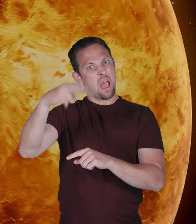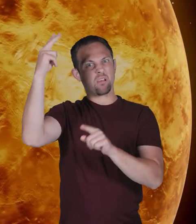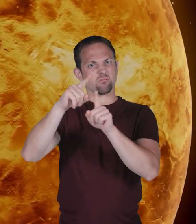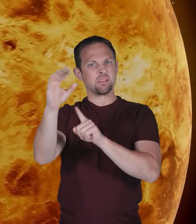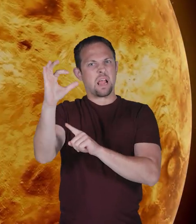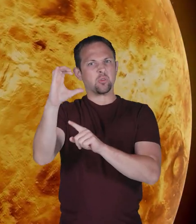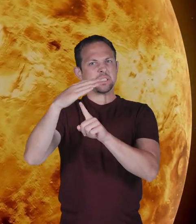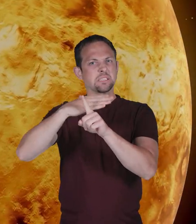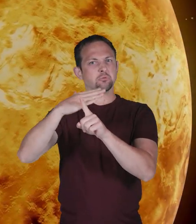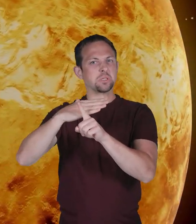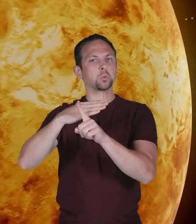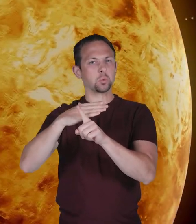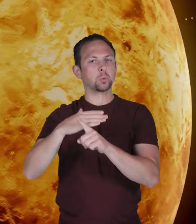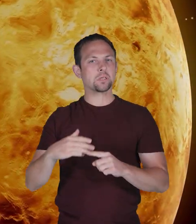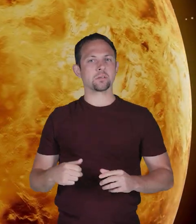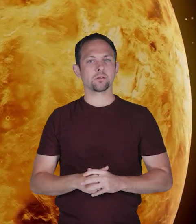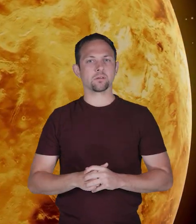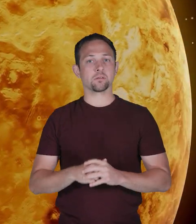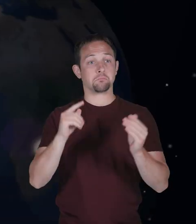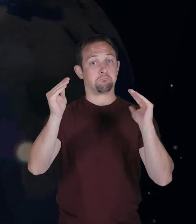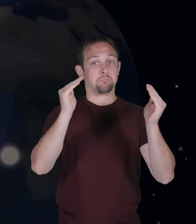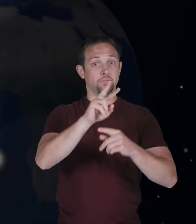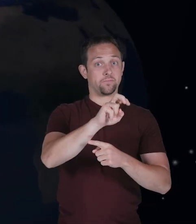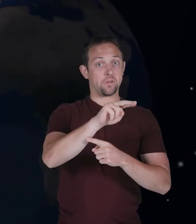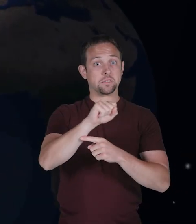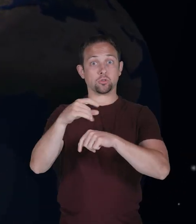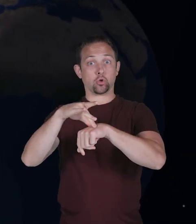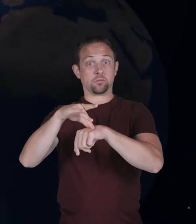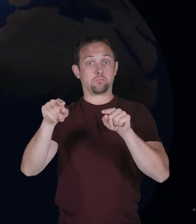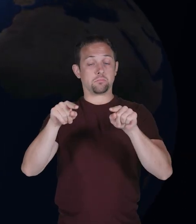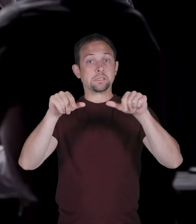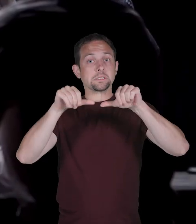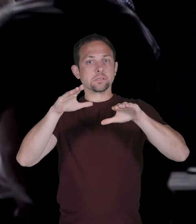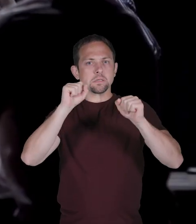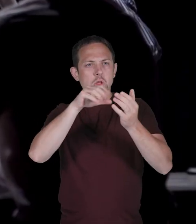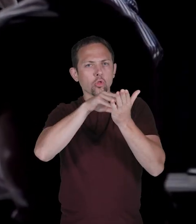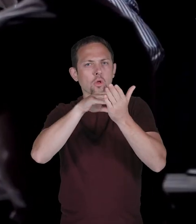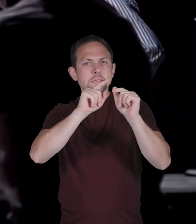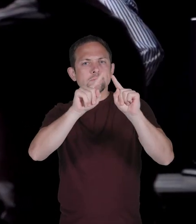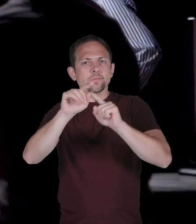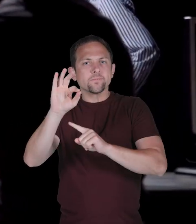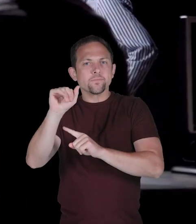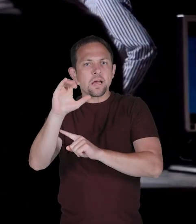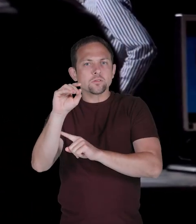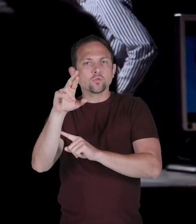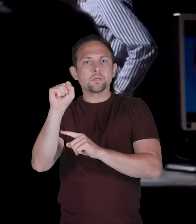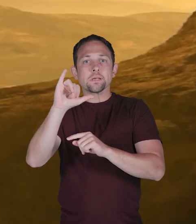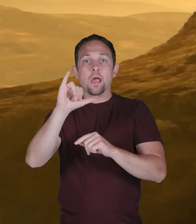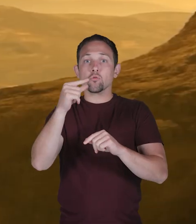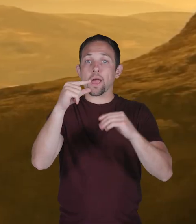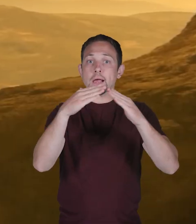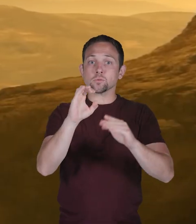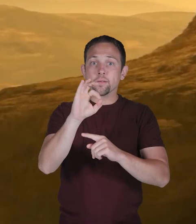as high as 900 degrees Fahrenheit. By comparing Venus to Earth, scientists can learn how different factors,